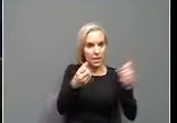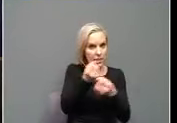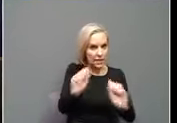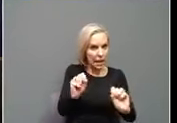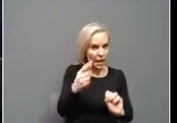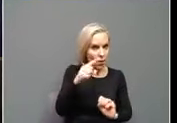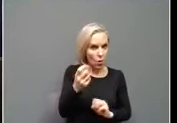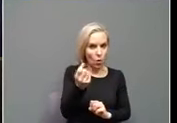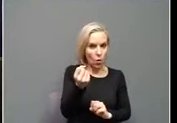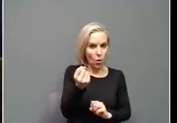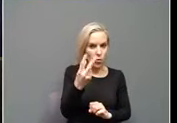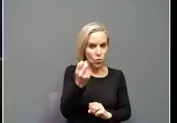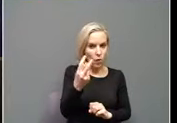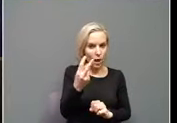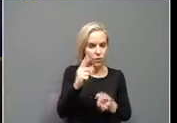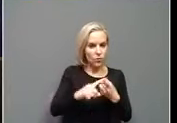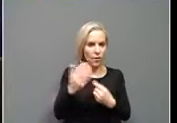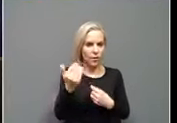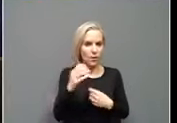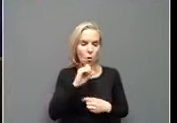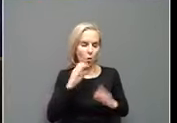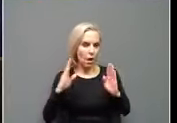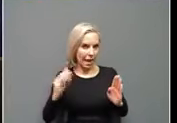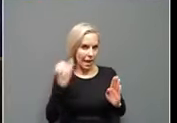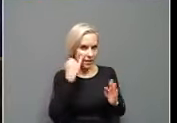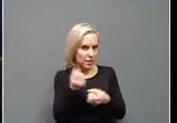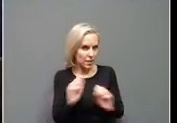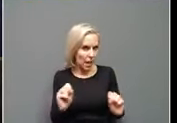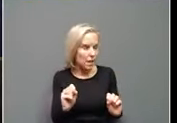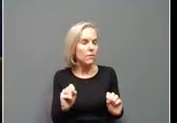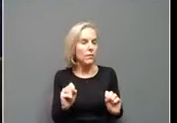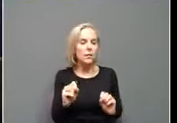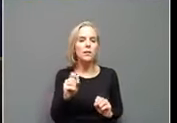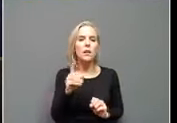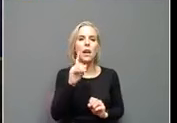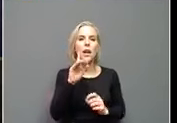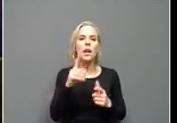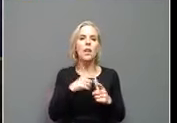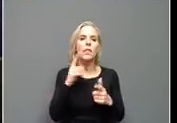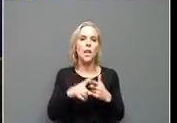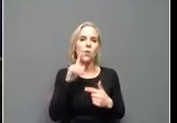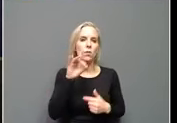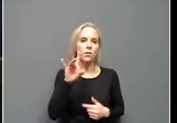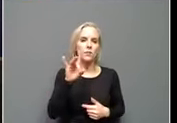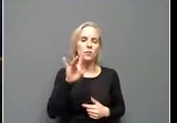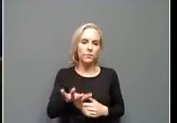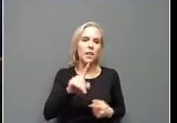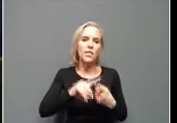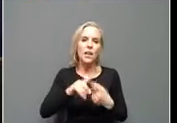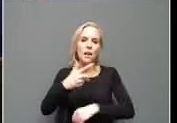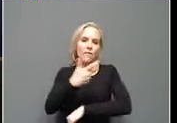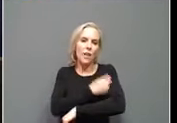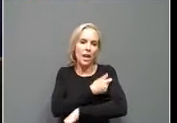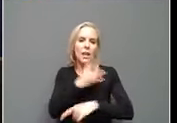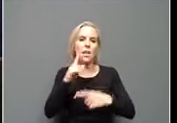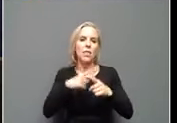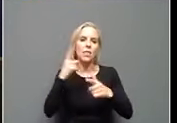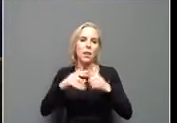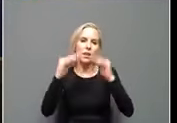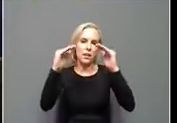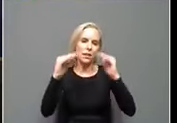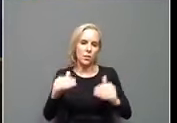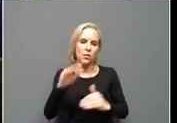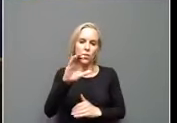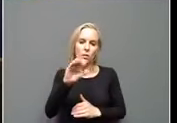to 15-year-olds. We will then give the vaccine report and then give today's COVID report. Dr. Stack?